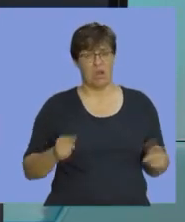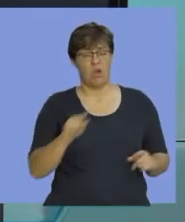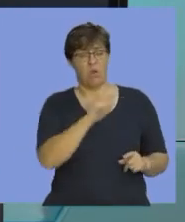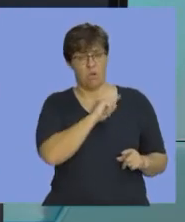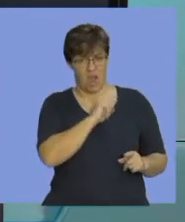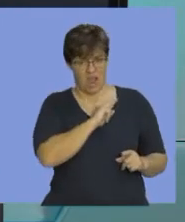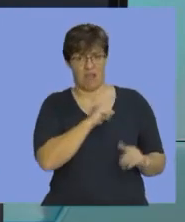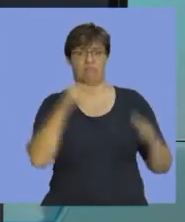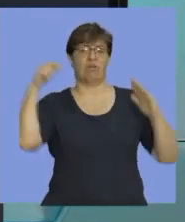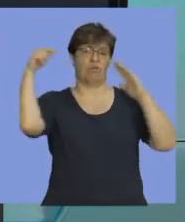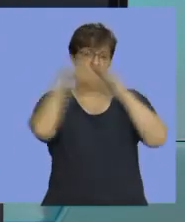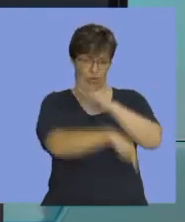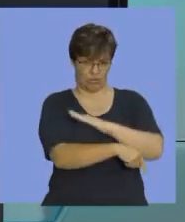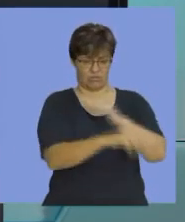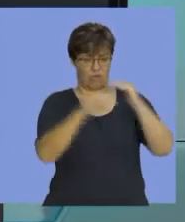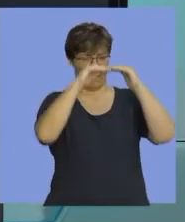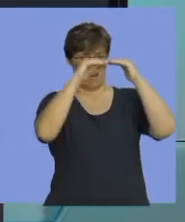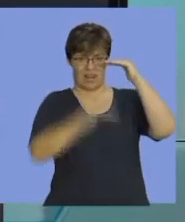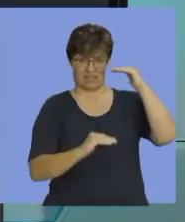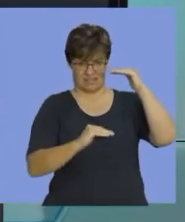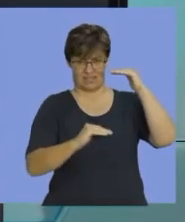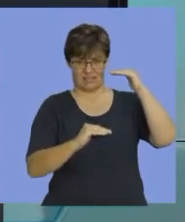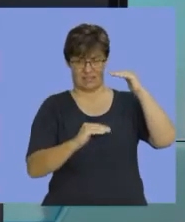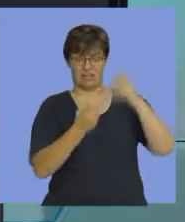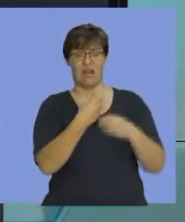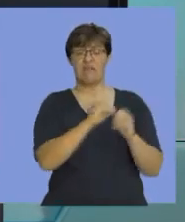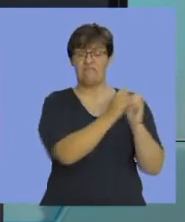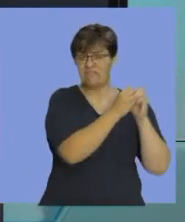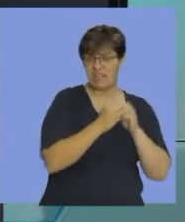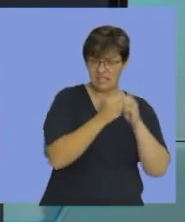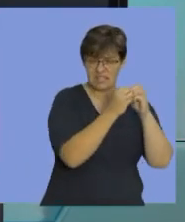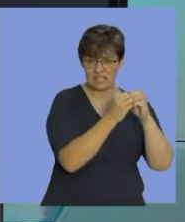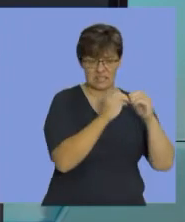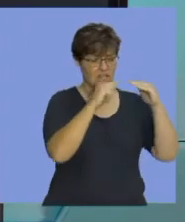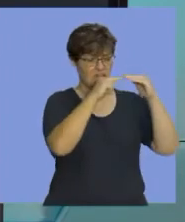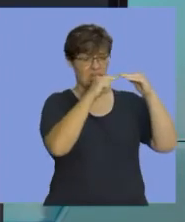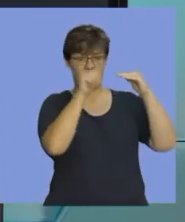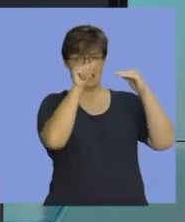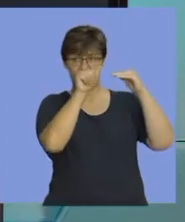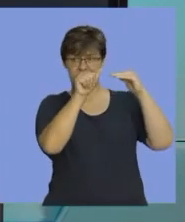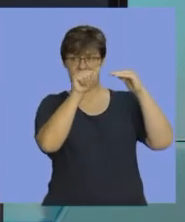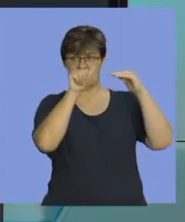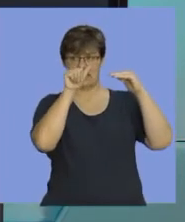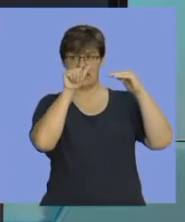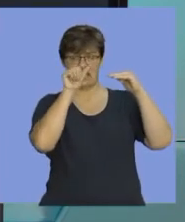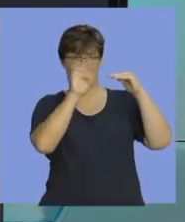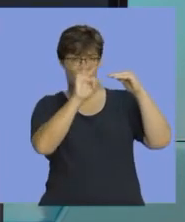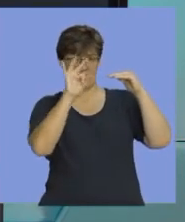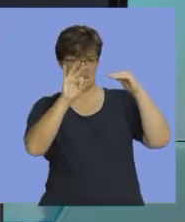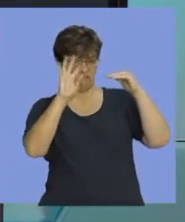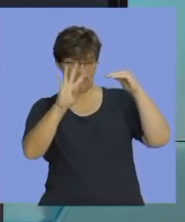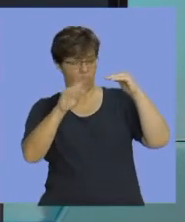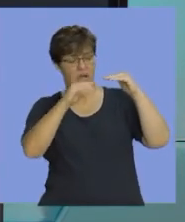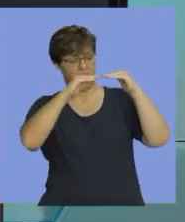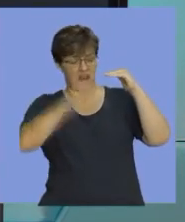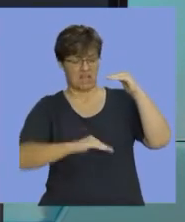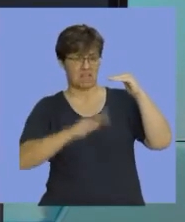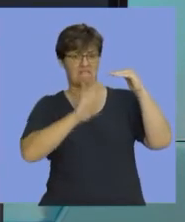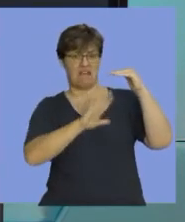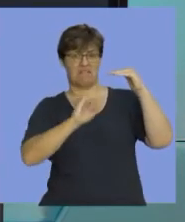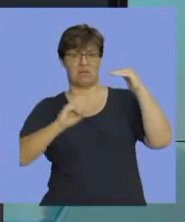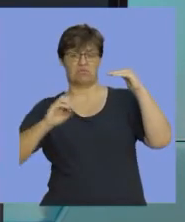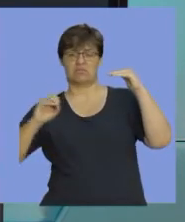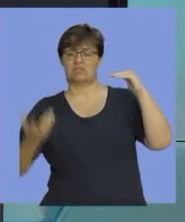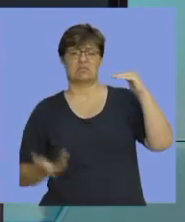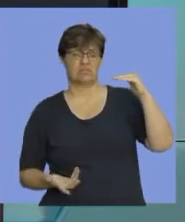incurring a loss. Why? They are manufacturing below the break even point and as a result of